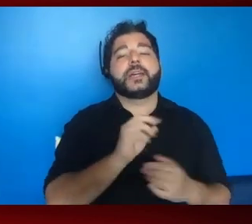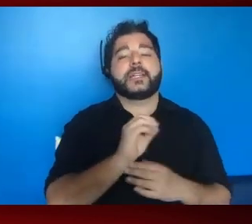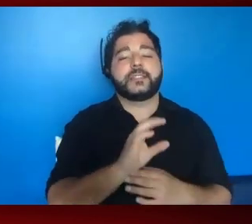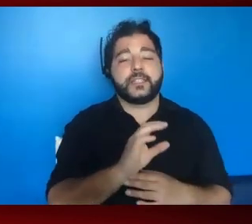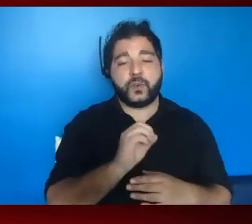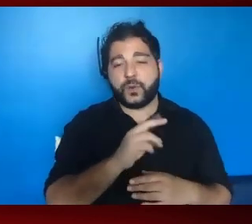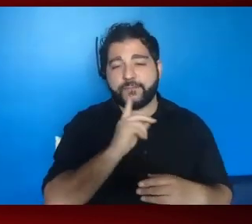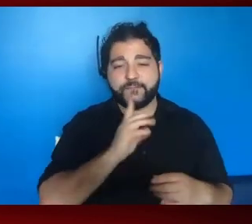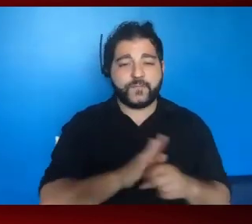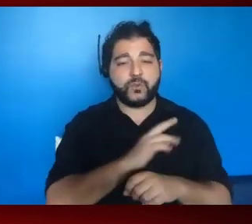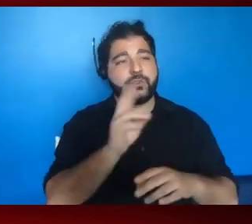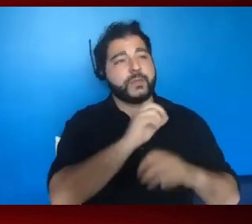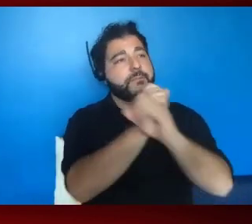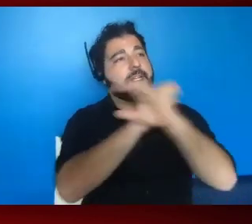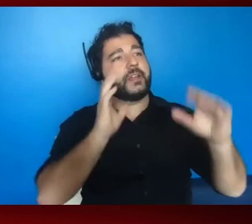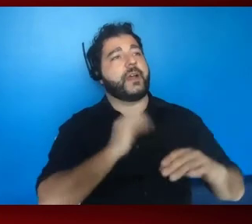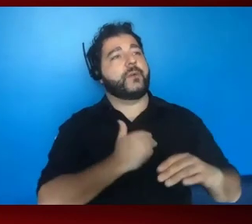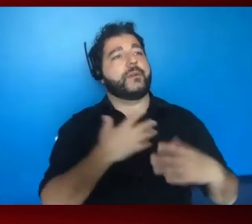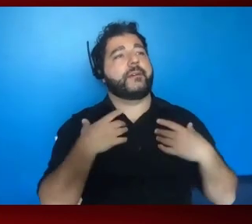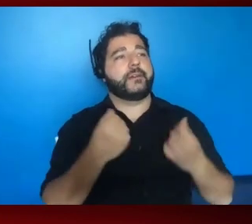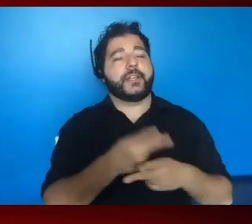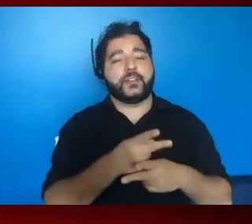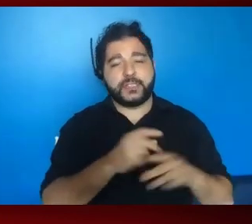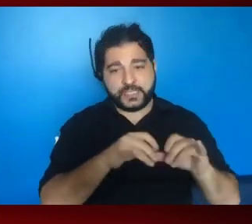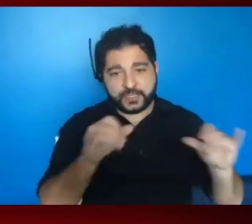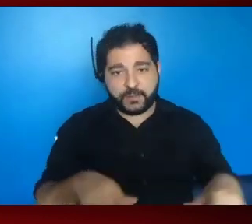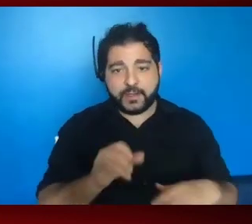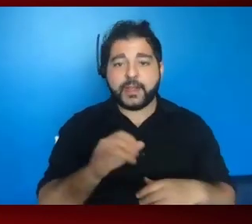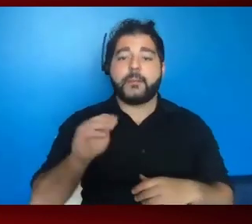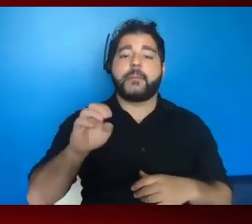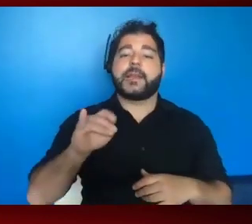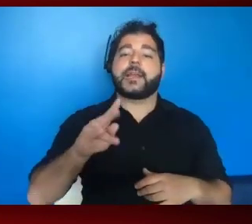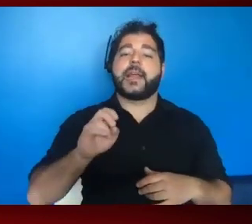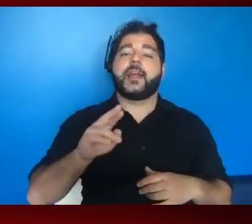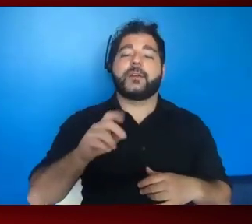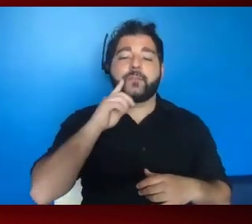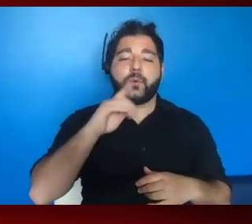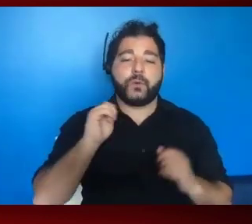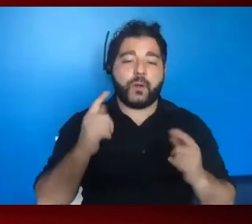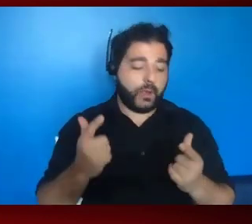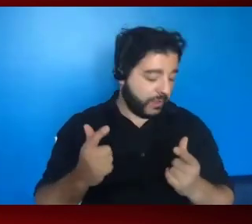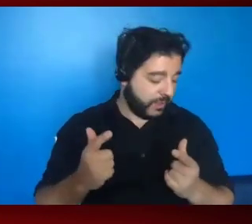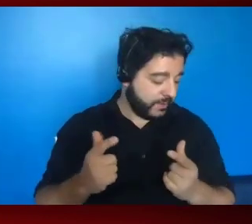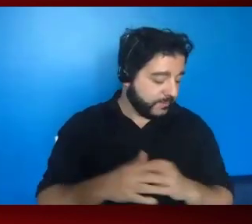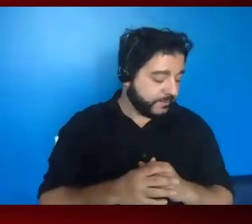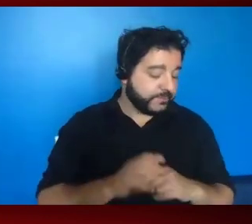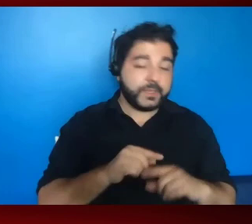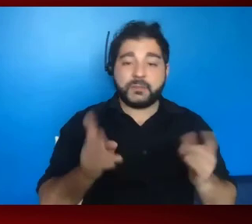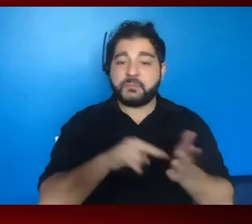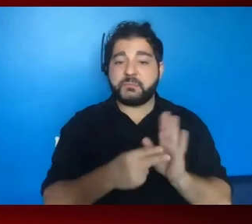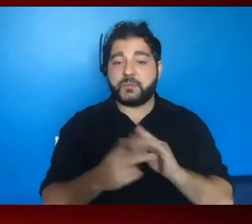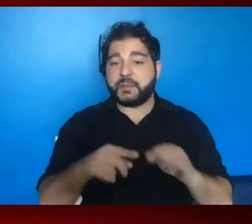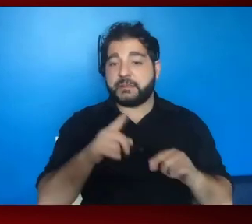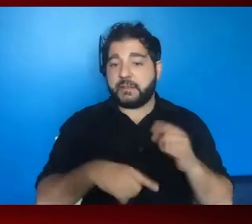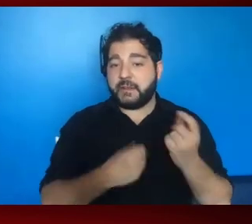entire reimagining of our healthcare system, like Medicare for All, likely pass through the budget reconciliation. But that does not mean that we can't